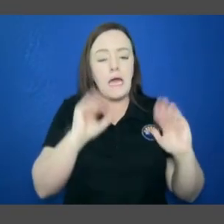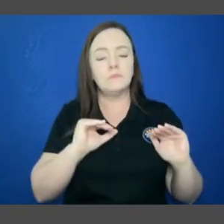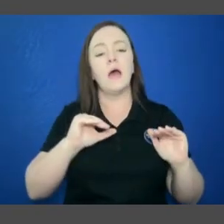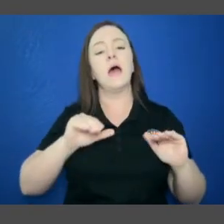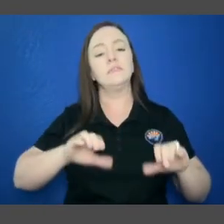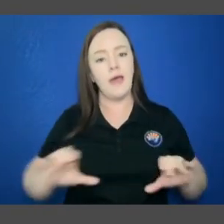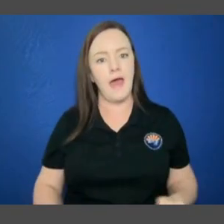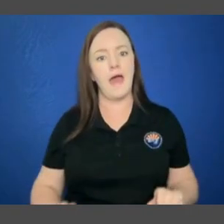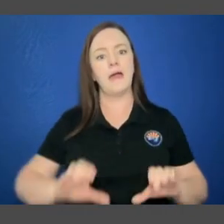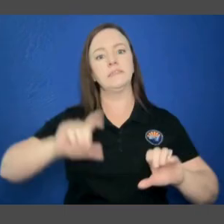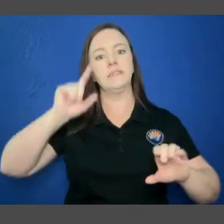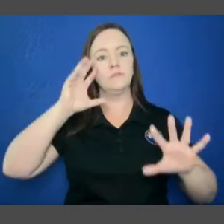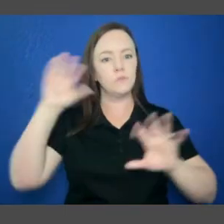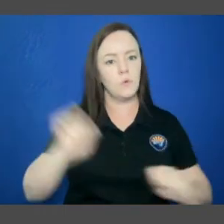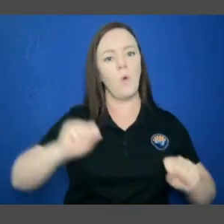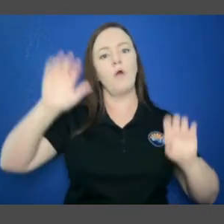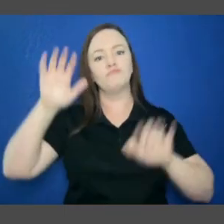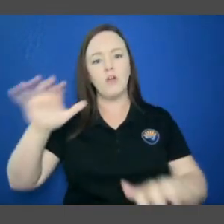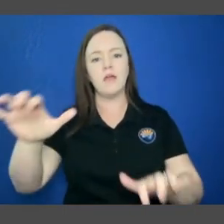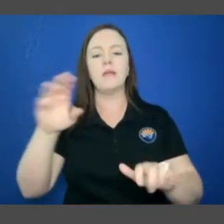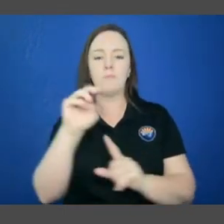Arizona, but time will tell.